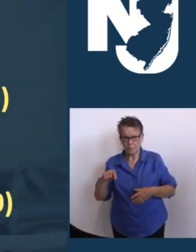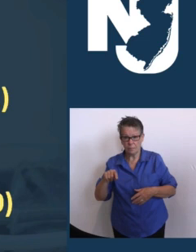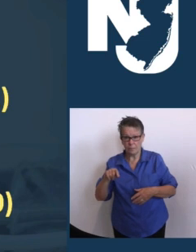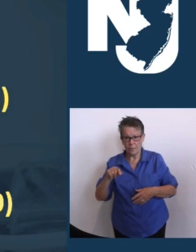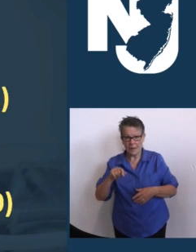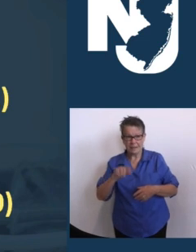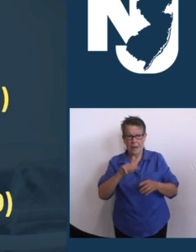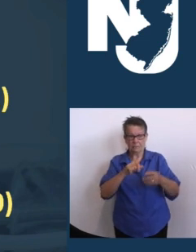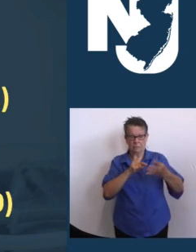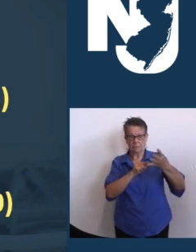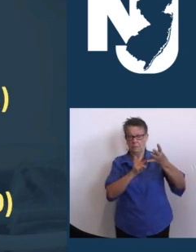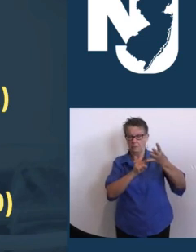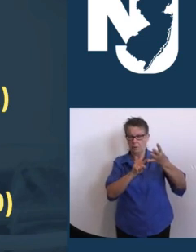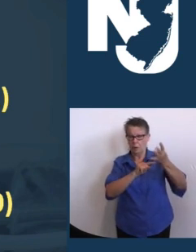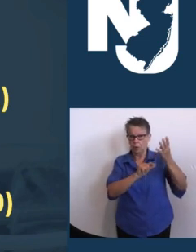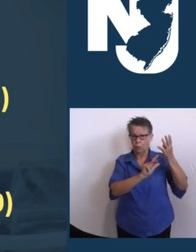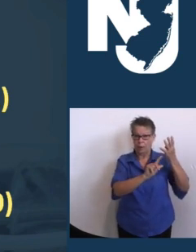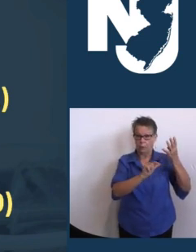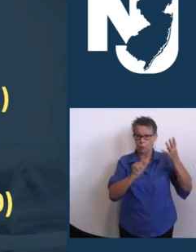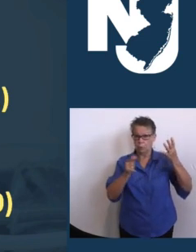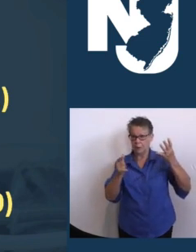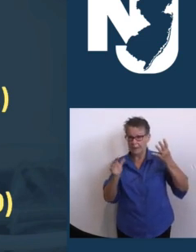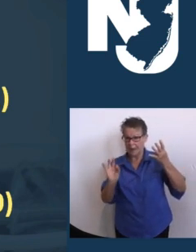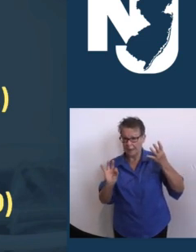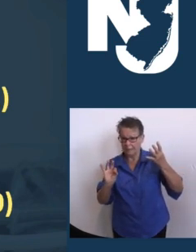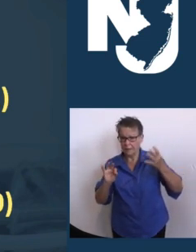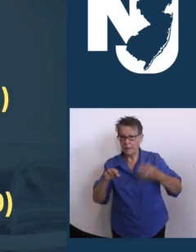– I believe these are just PCR. Is that right? I believe.